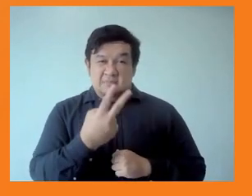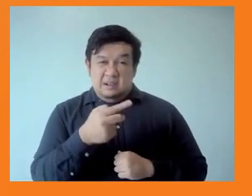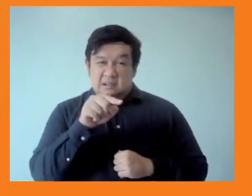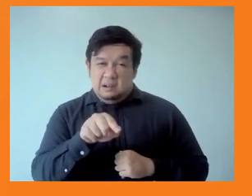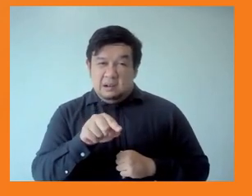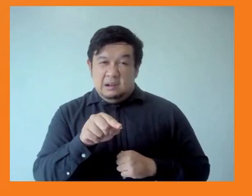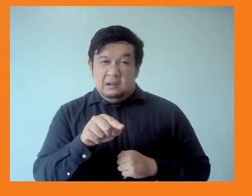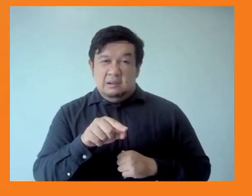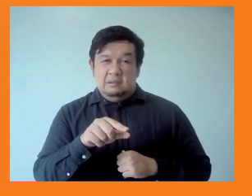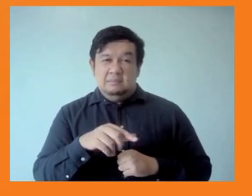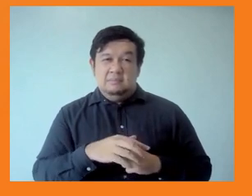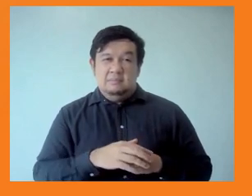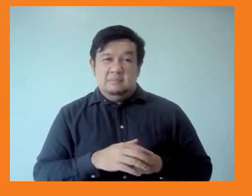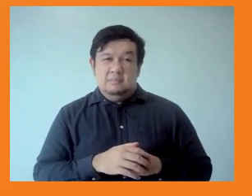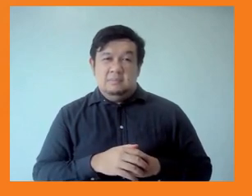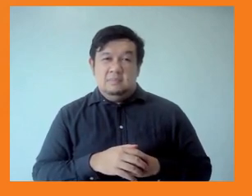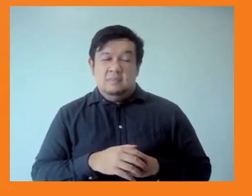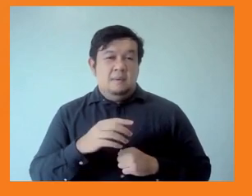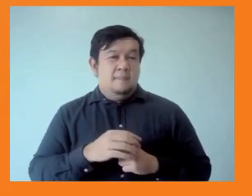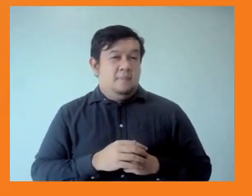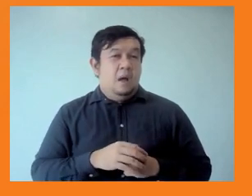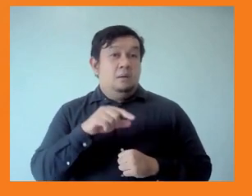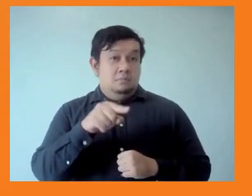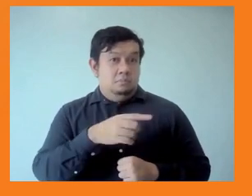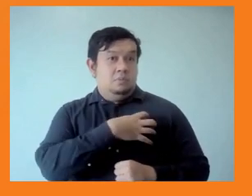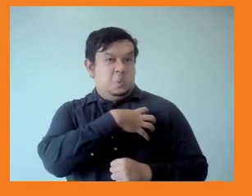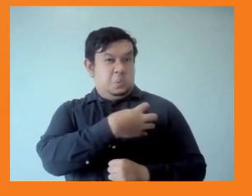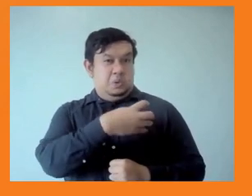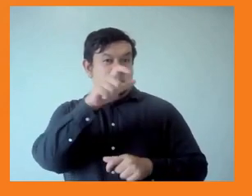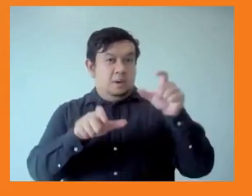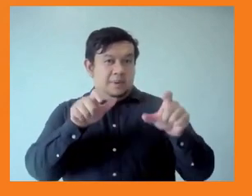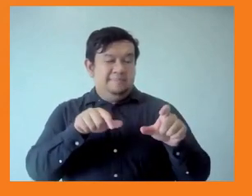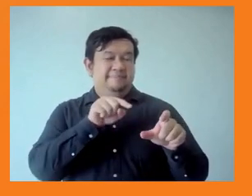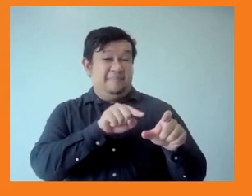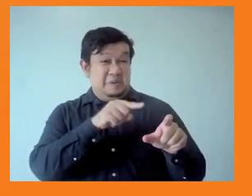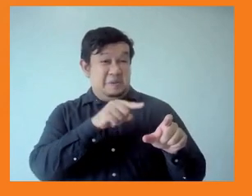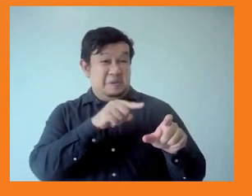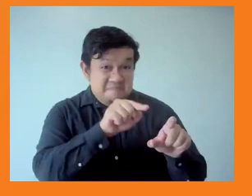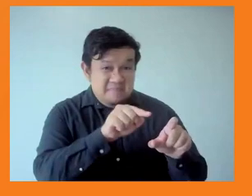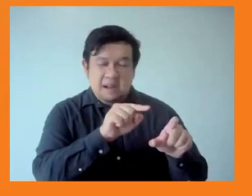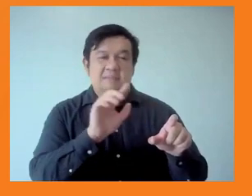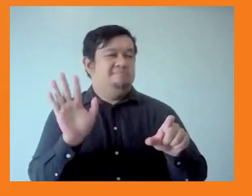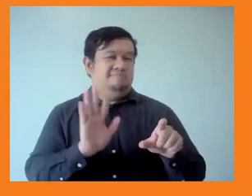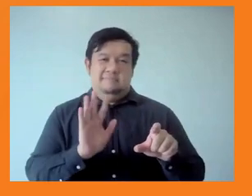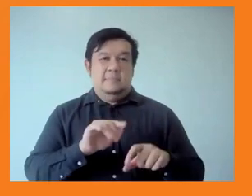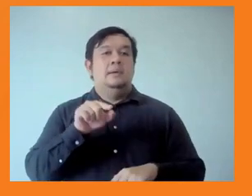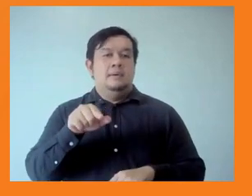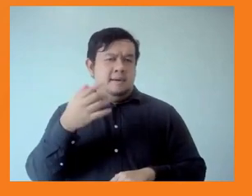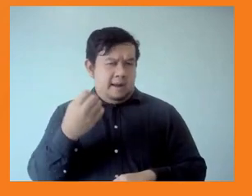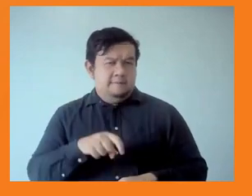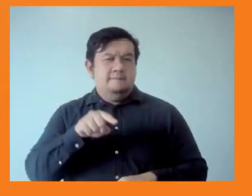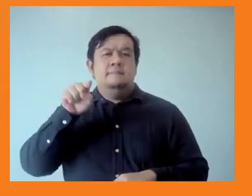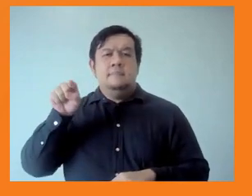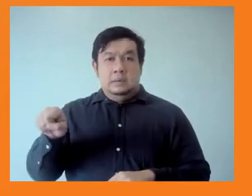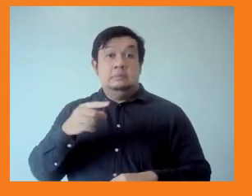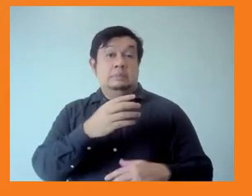and it has a narrow focus on the country's financial and material wealth, and does not measure or value qualitative elements,